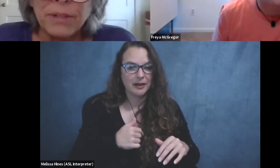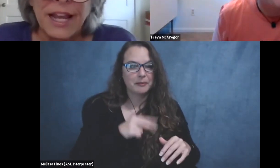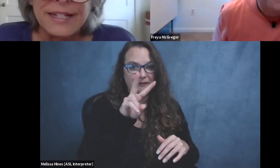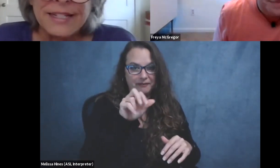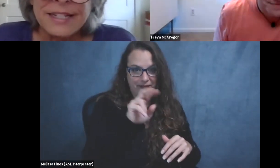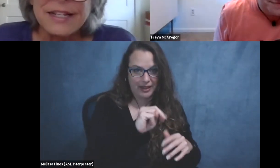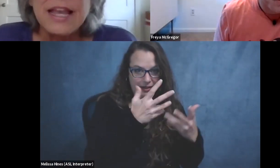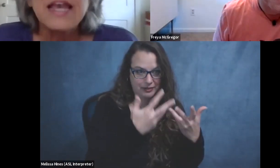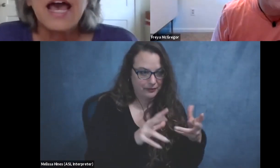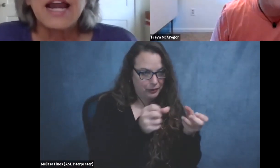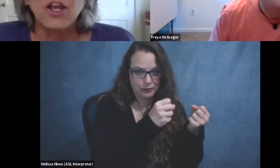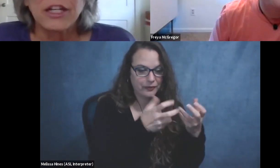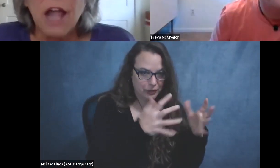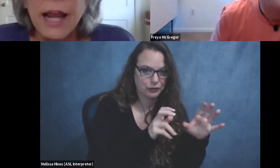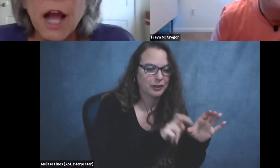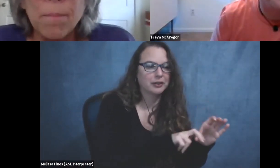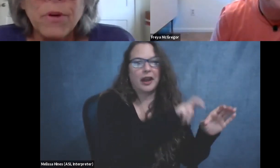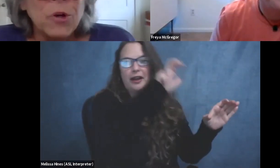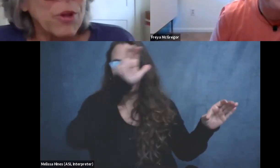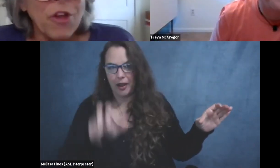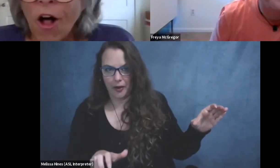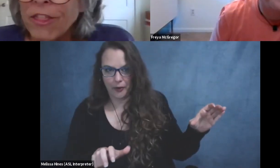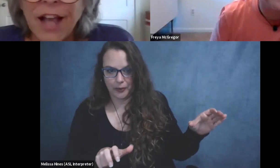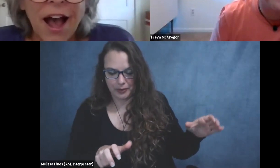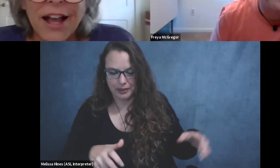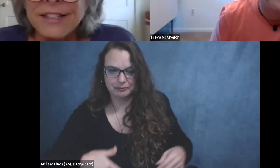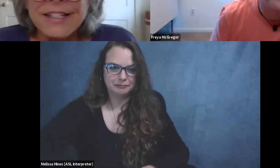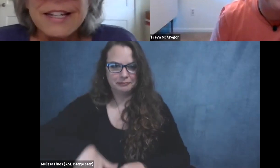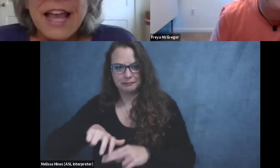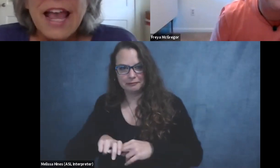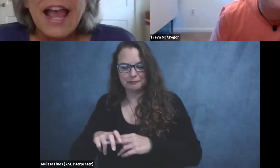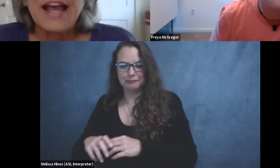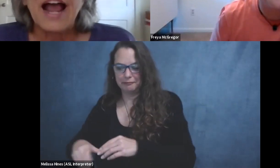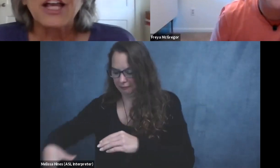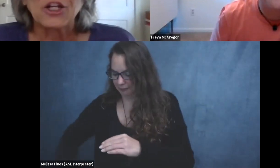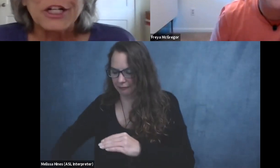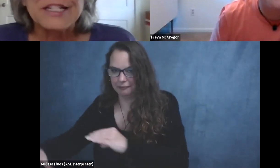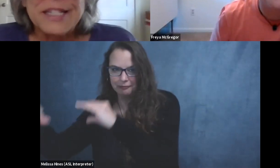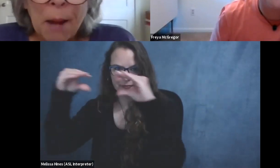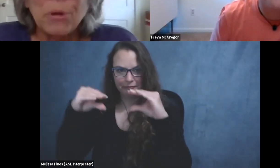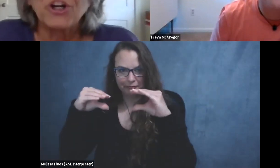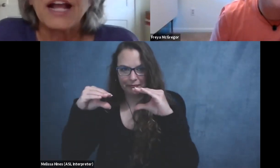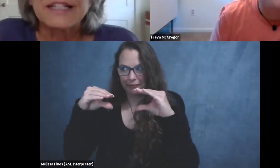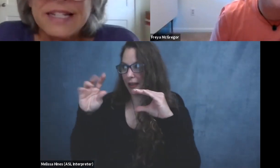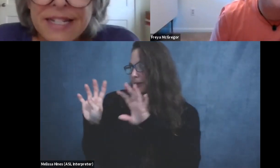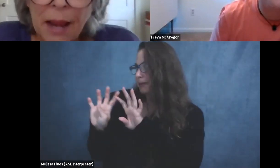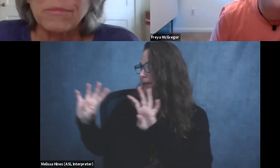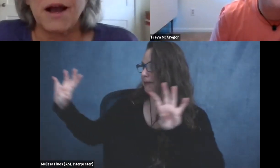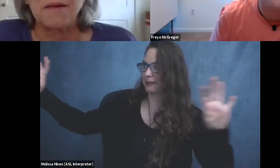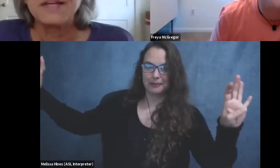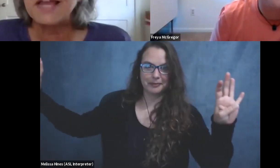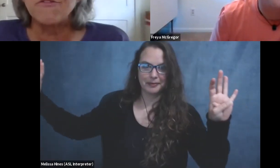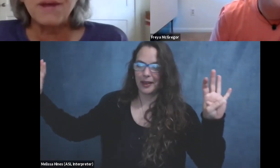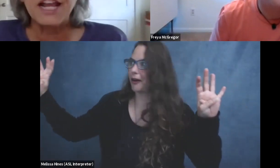already in place. And I could line up with all the guys and I could look at the same bird at the